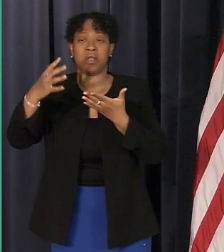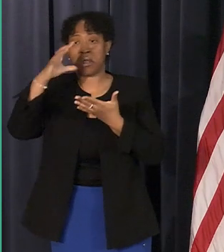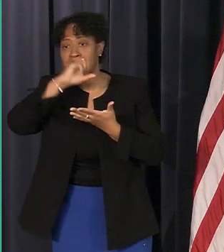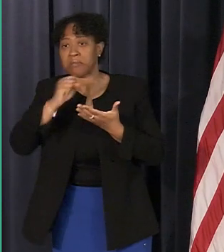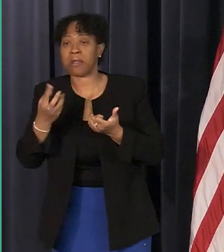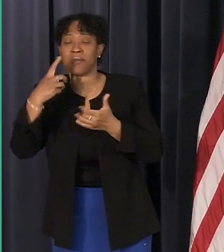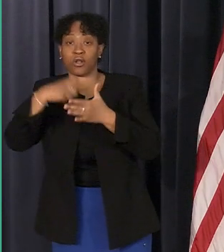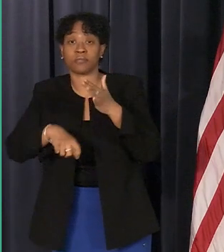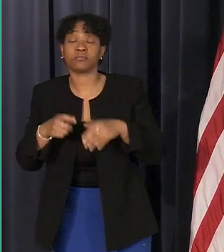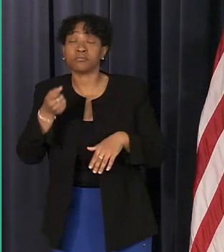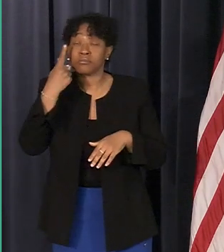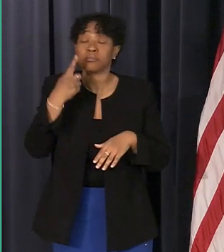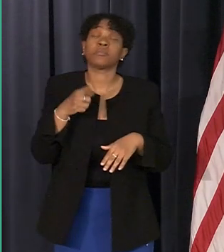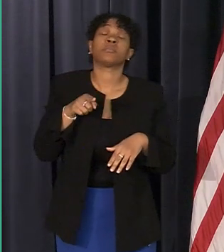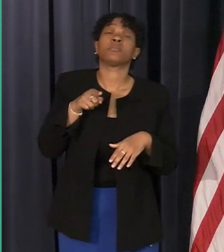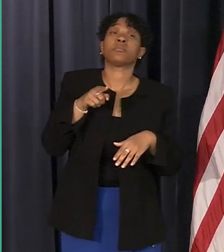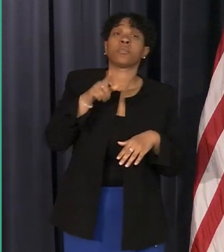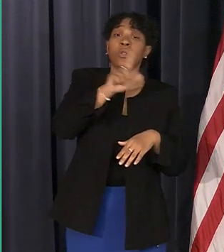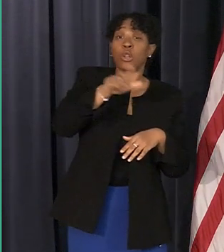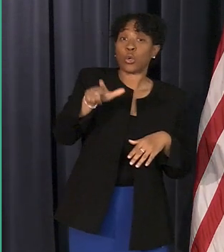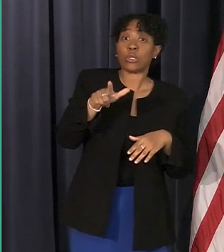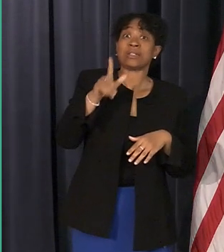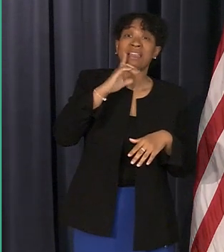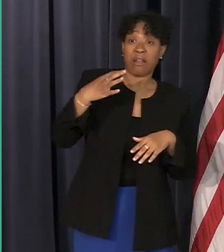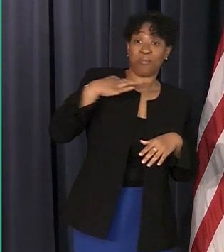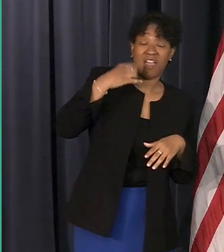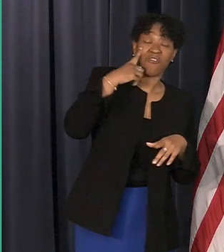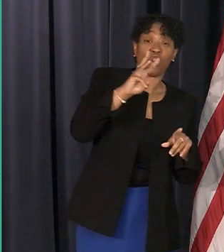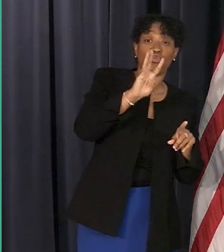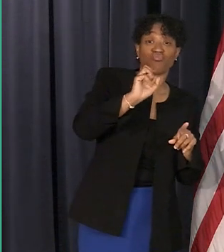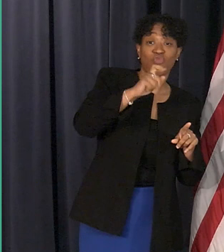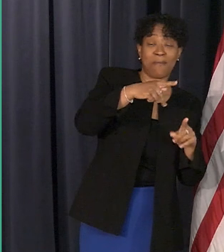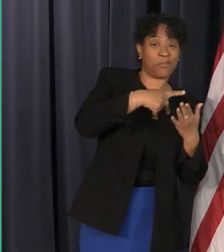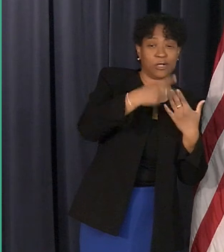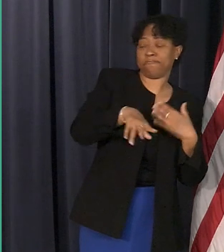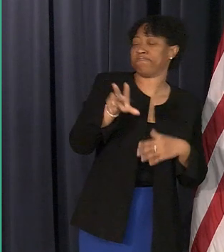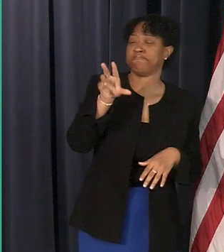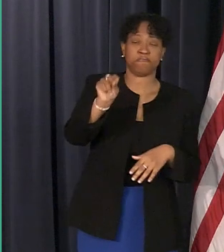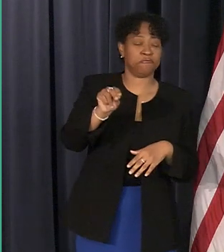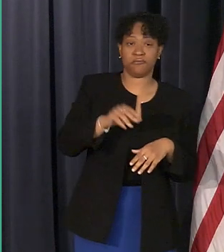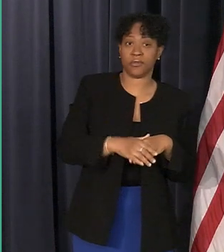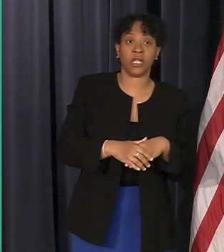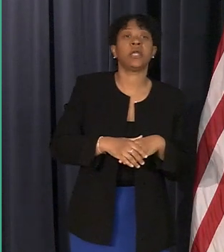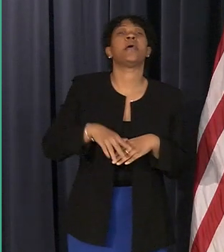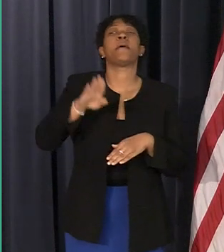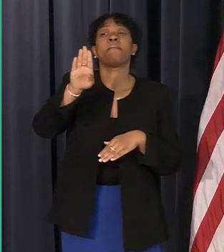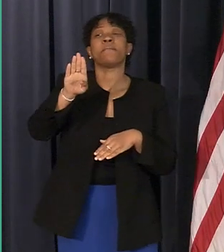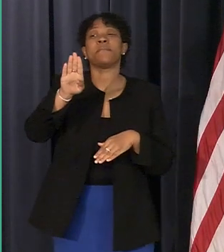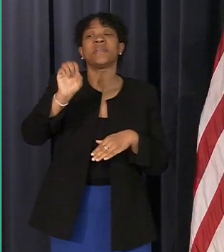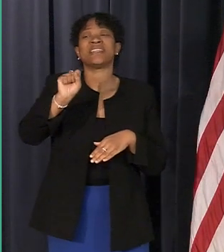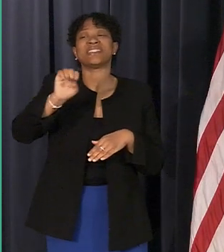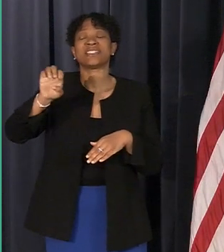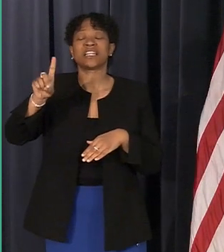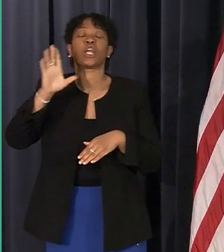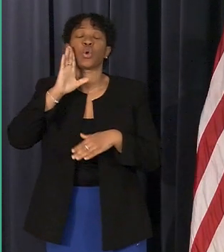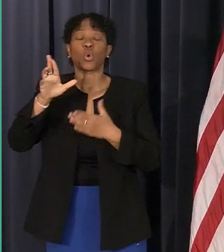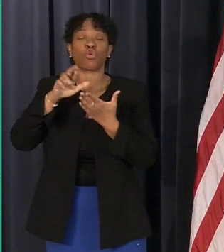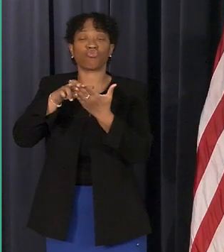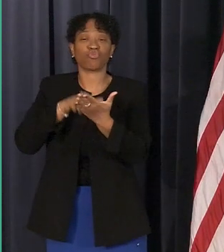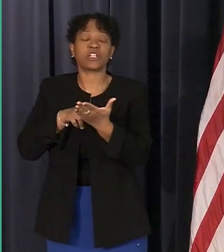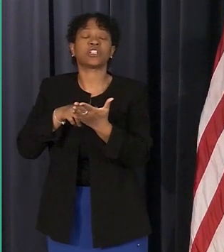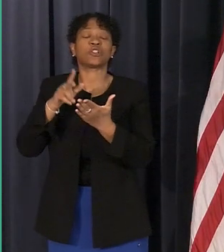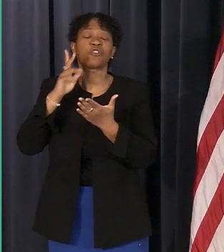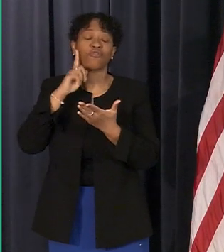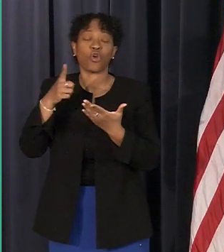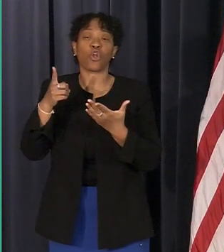for deposit waiver bc will also register the landlord for the rental properties if not